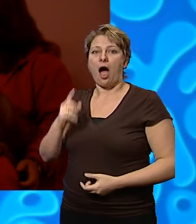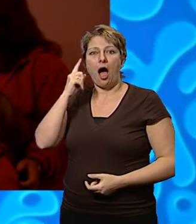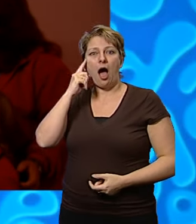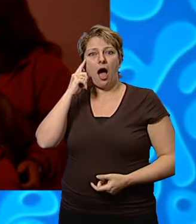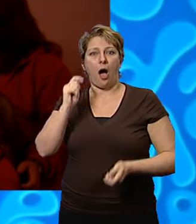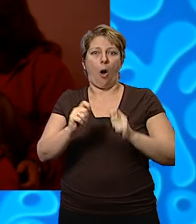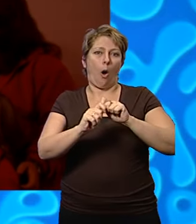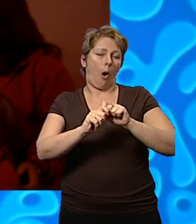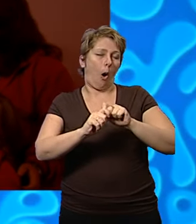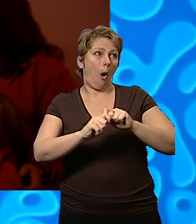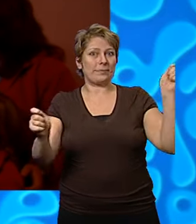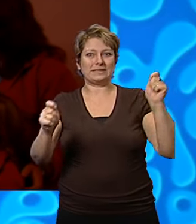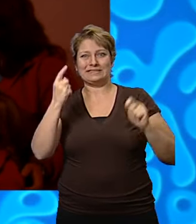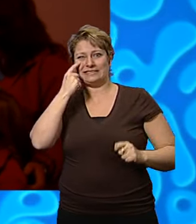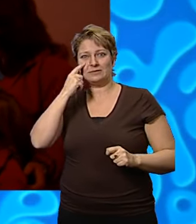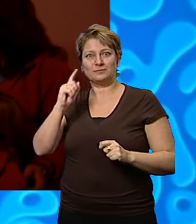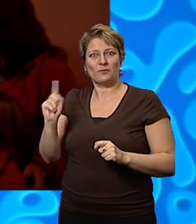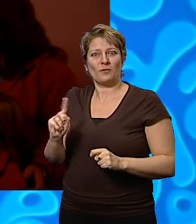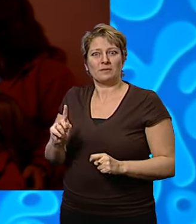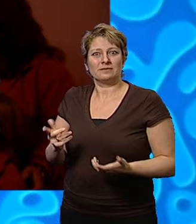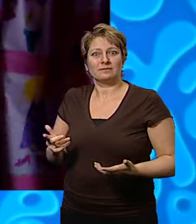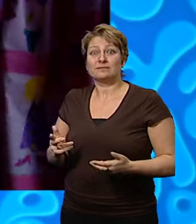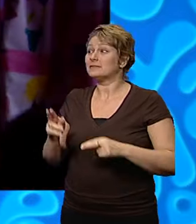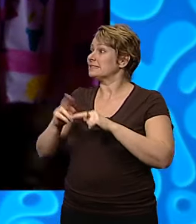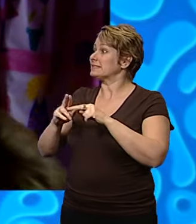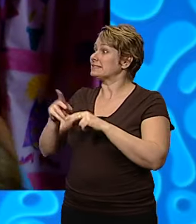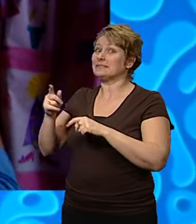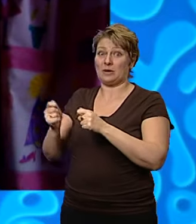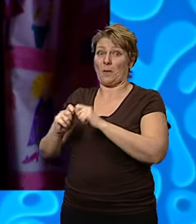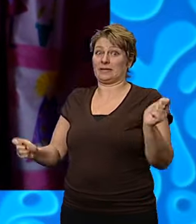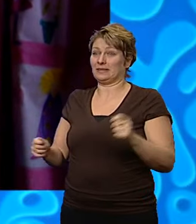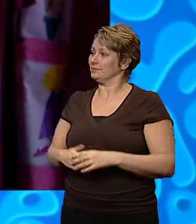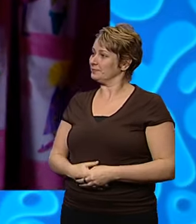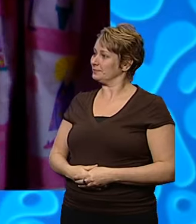Why don't we open the curtains and see what happens? Dad, could you open the curtains for me?